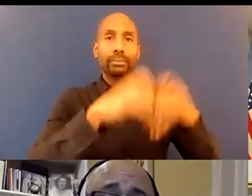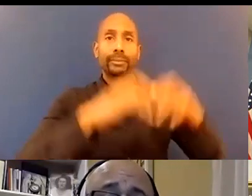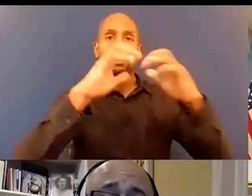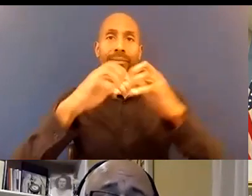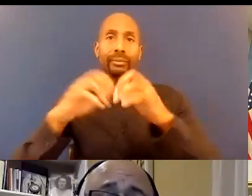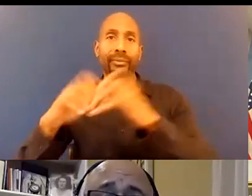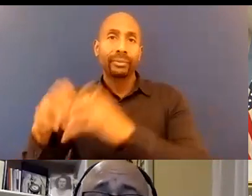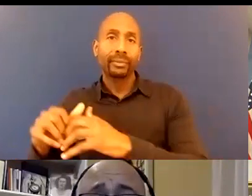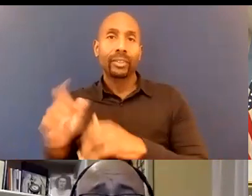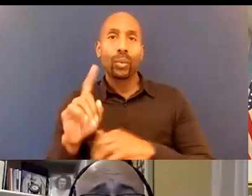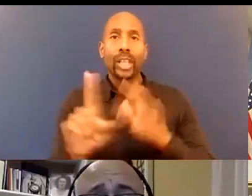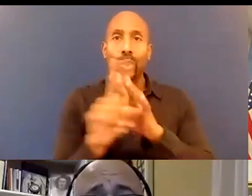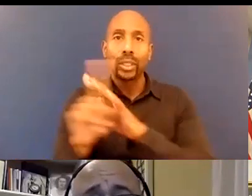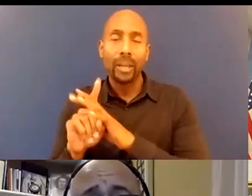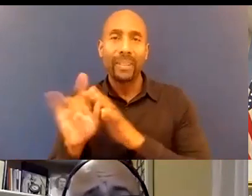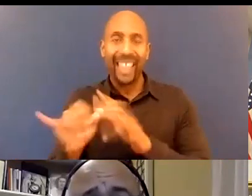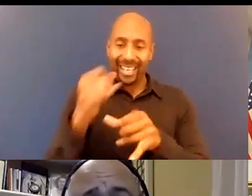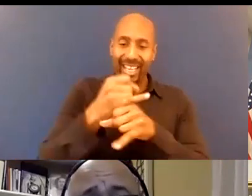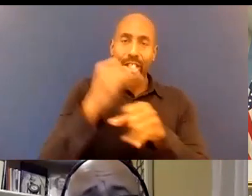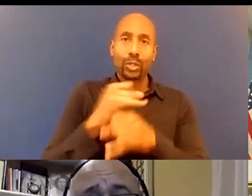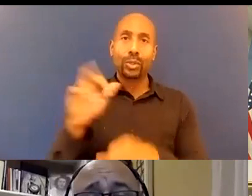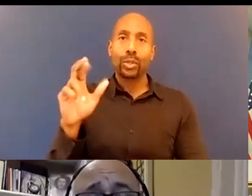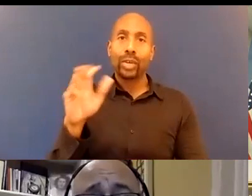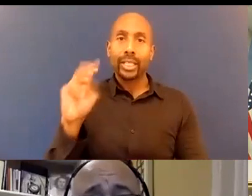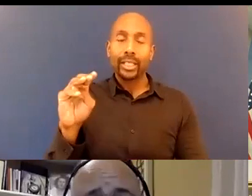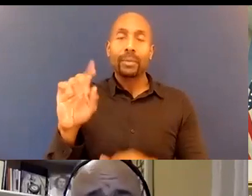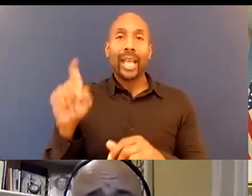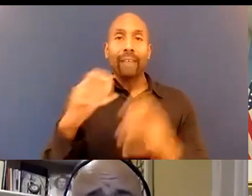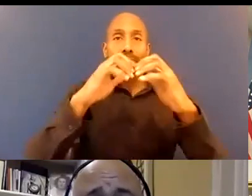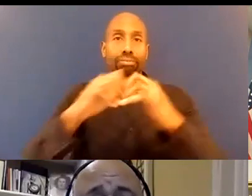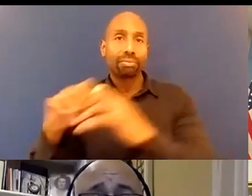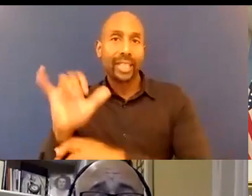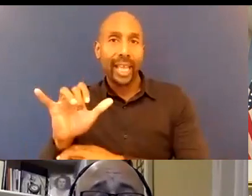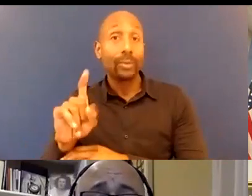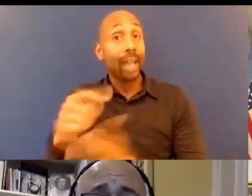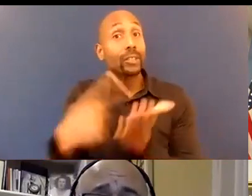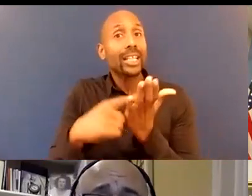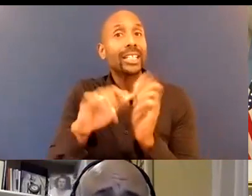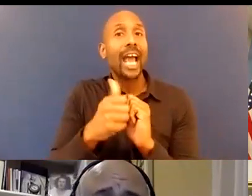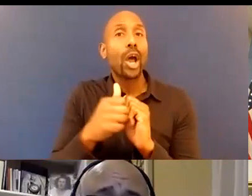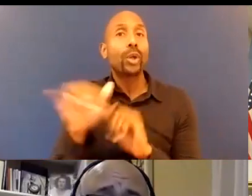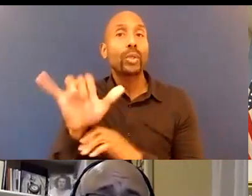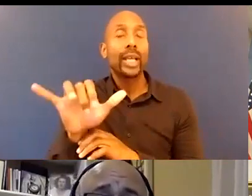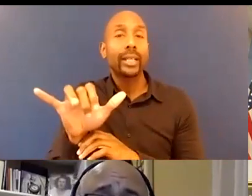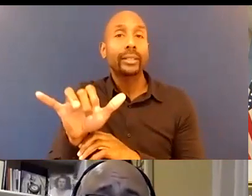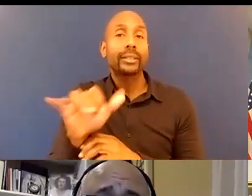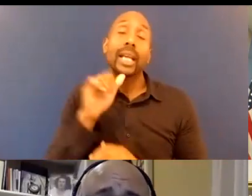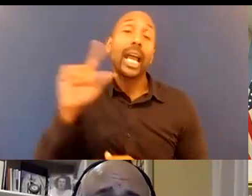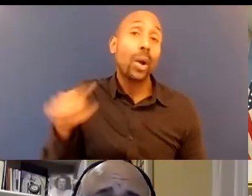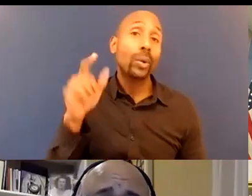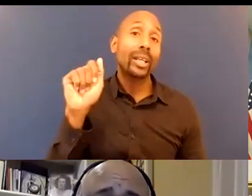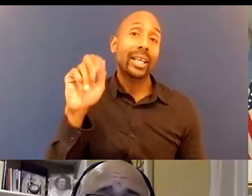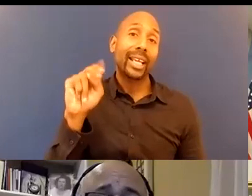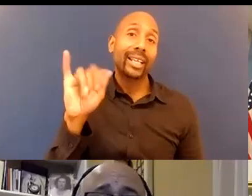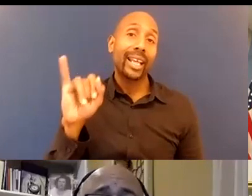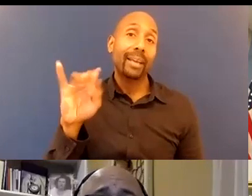racism so and it and it's not just an anti-bias training it's at all levels of training that we have to include